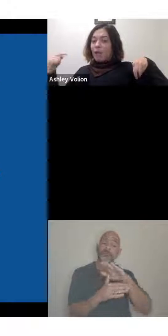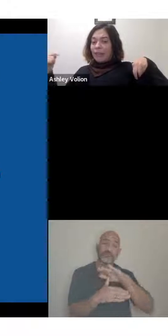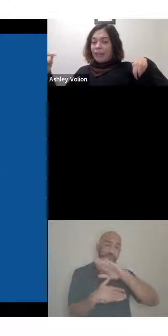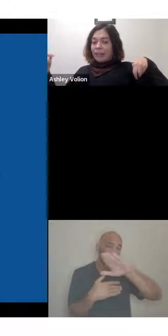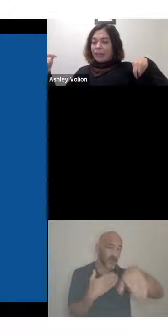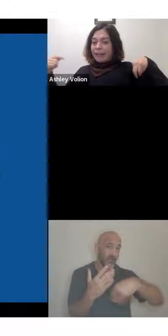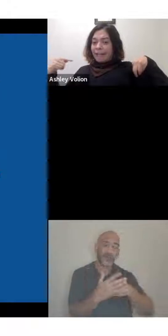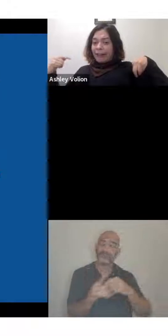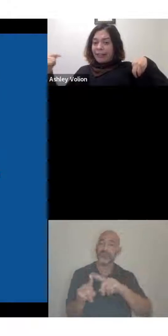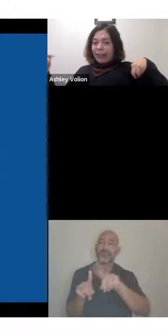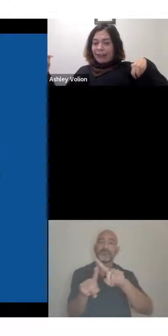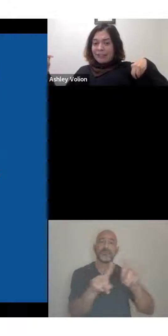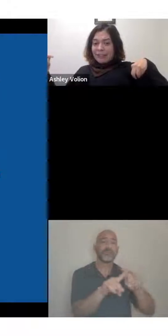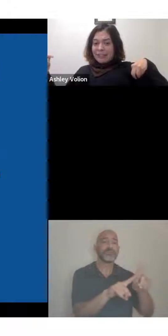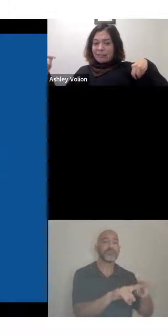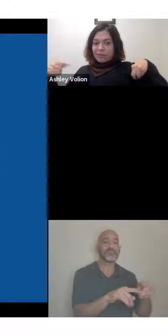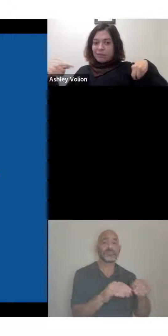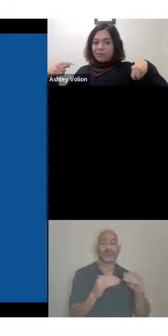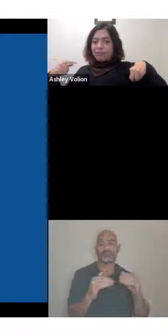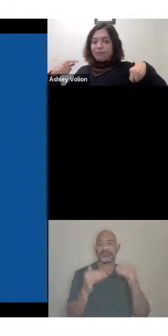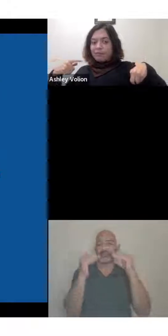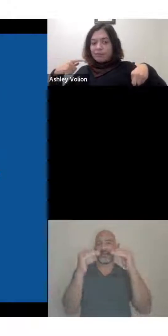And we all need different things.